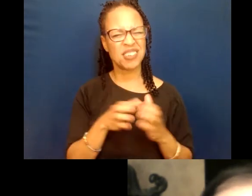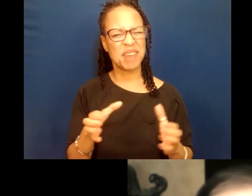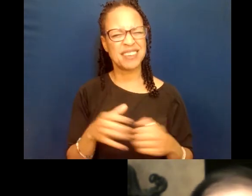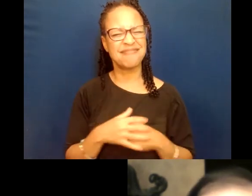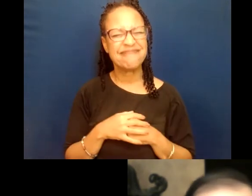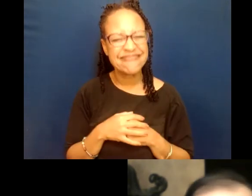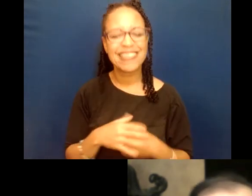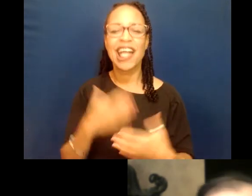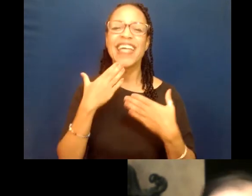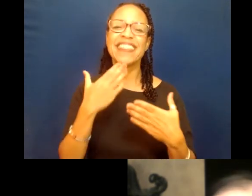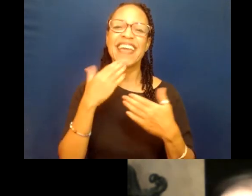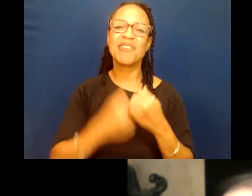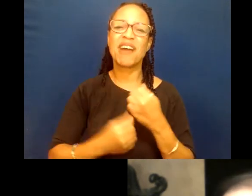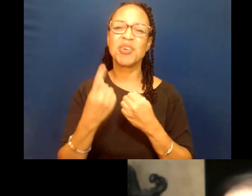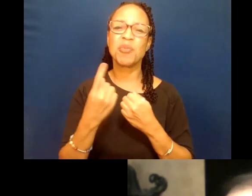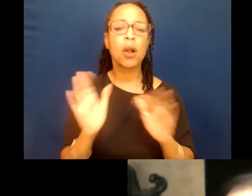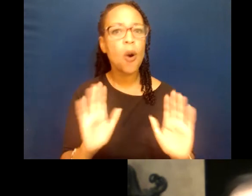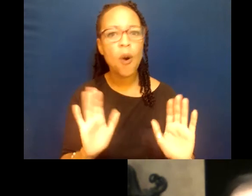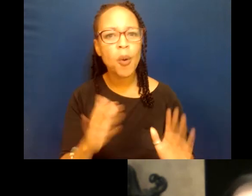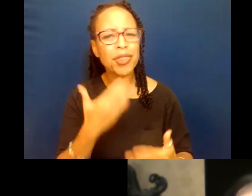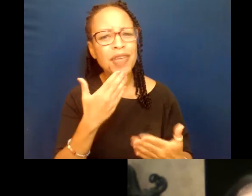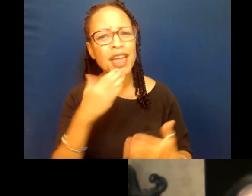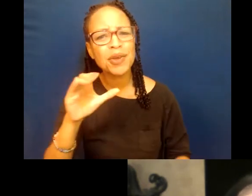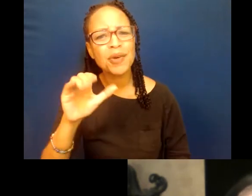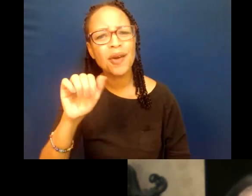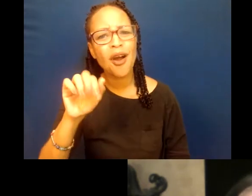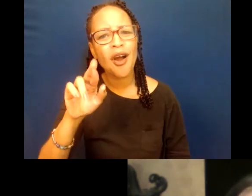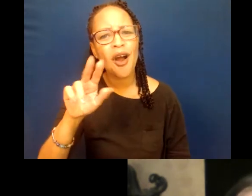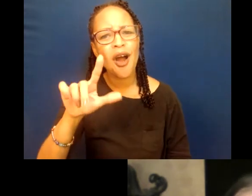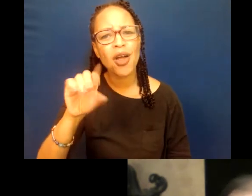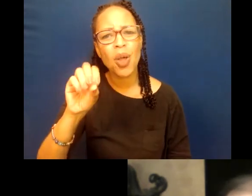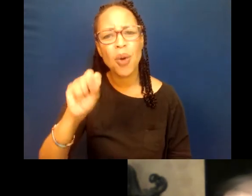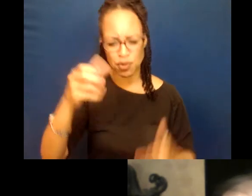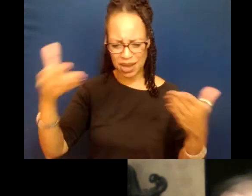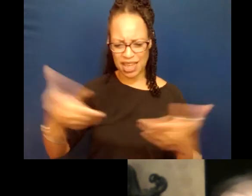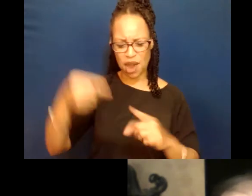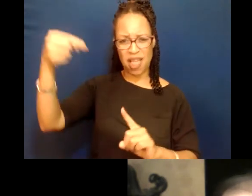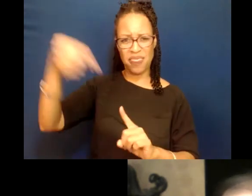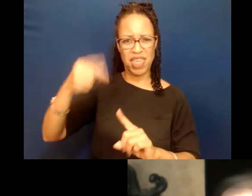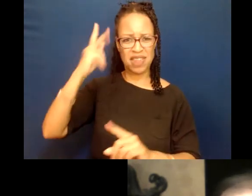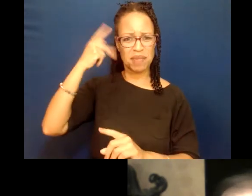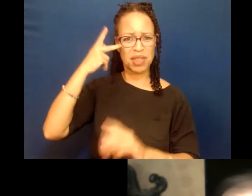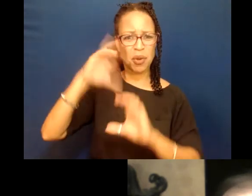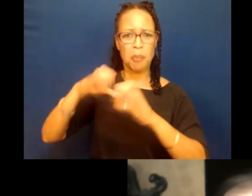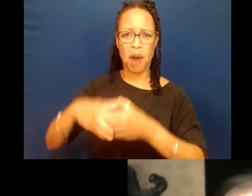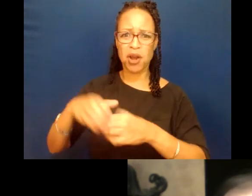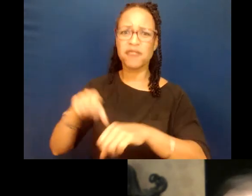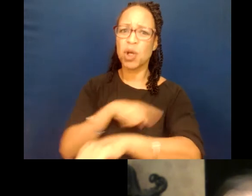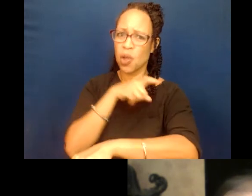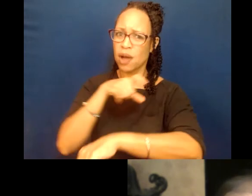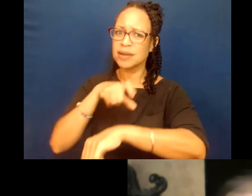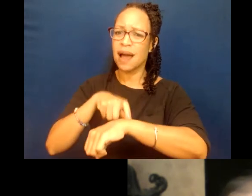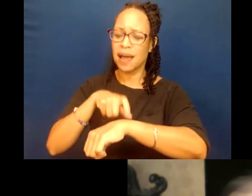Thanks, everybody. Yeah, no, thank you, Carlos. I know that you've been in this party a long time, you know, and you